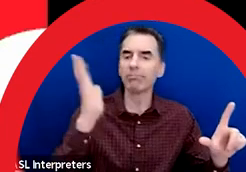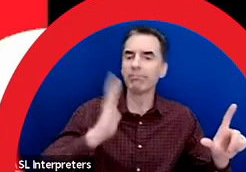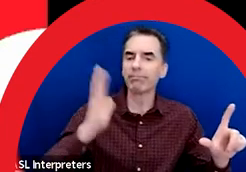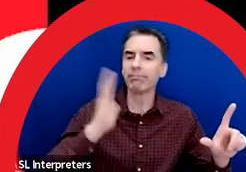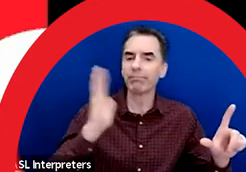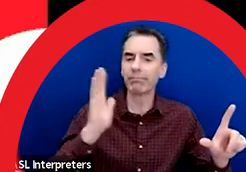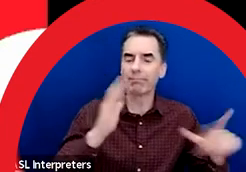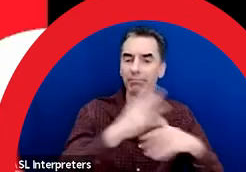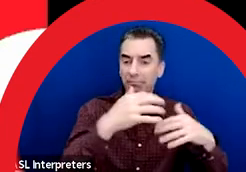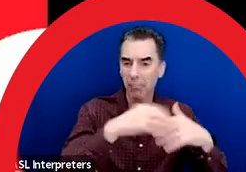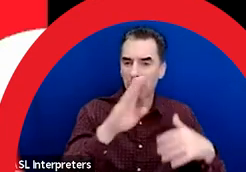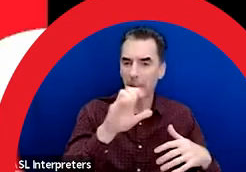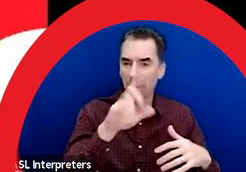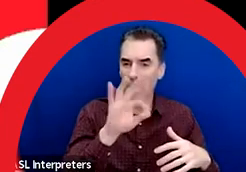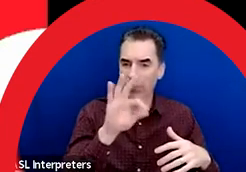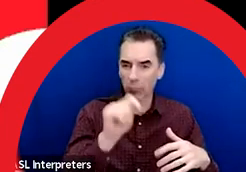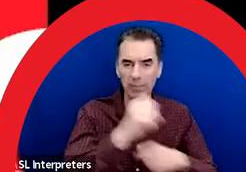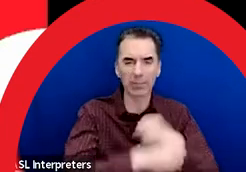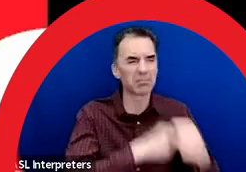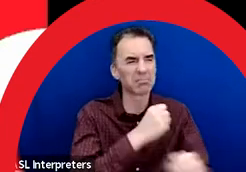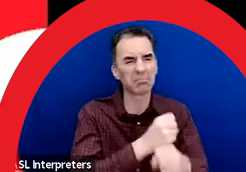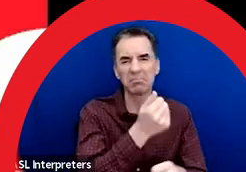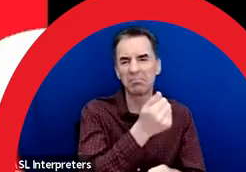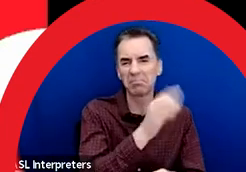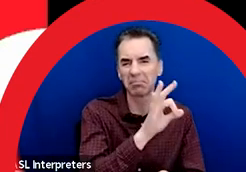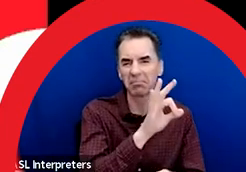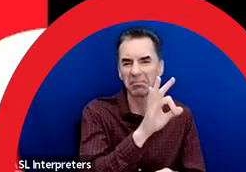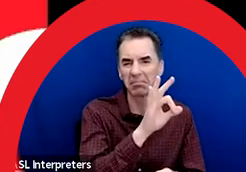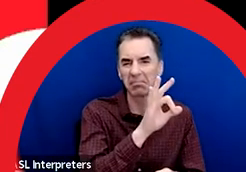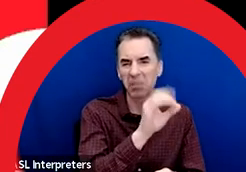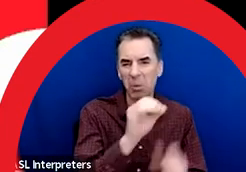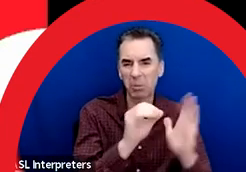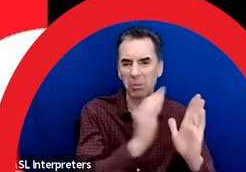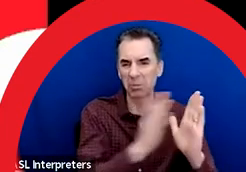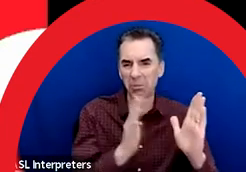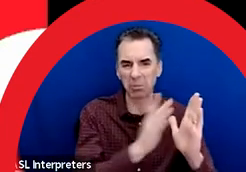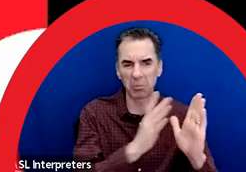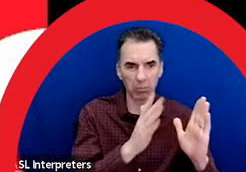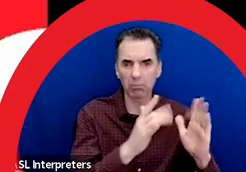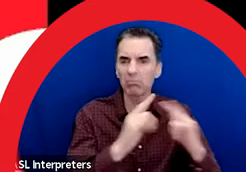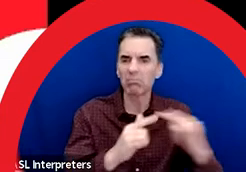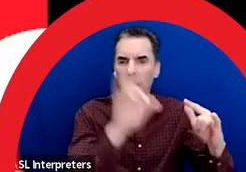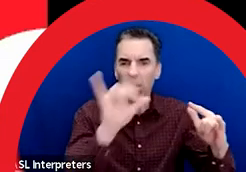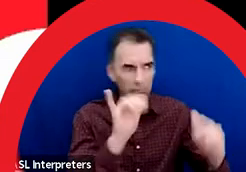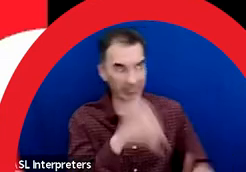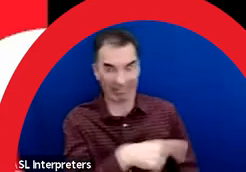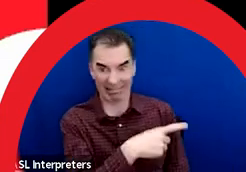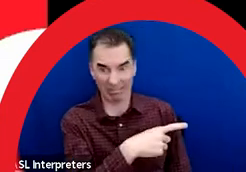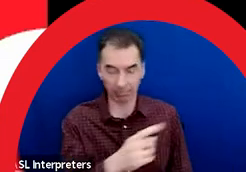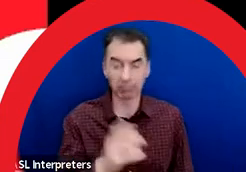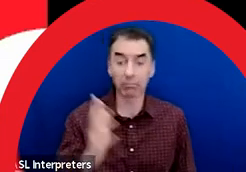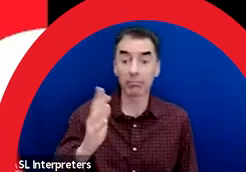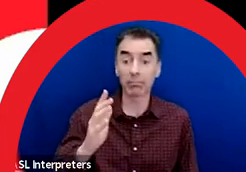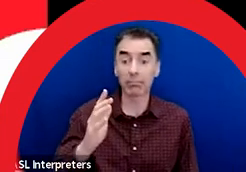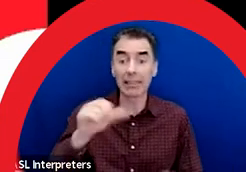that same location in the early 1900s. And we know through archaeological findings that this area was important